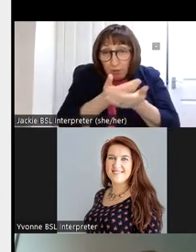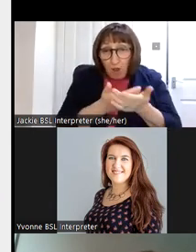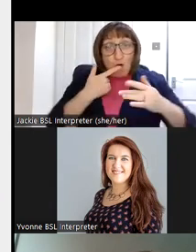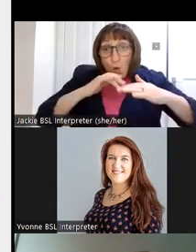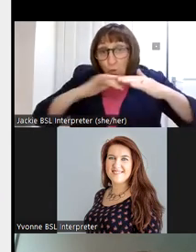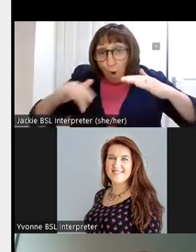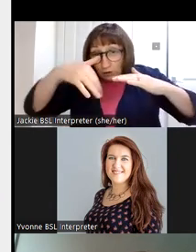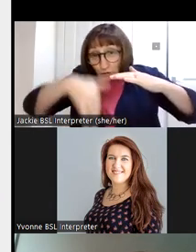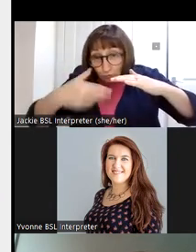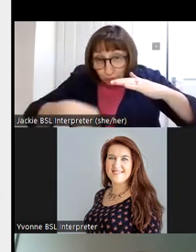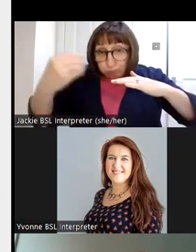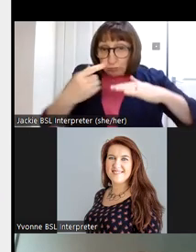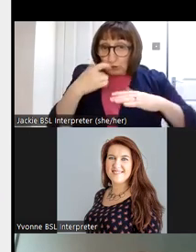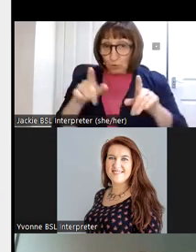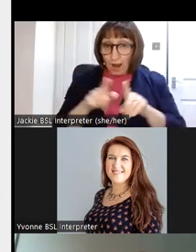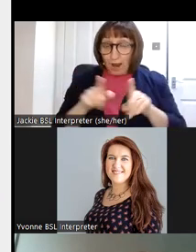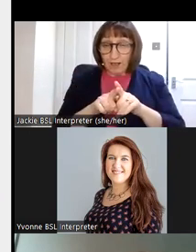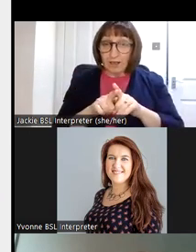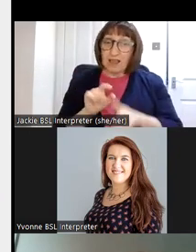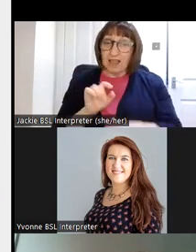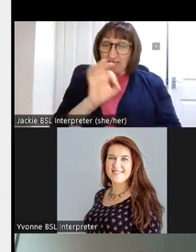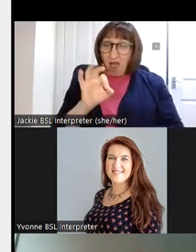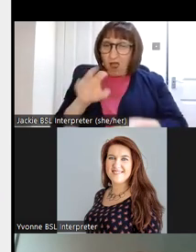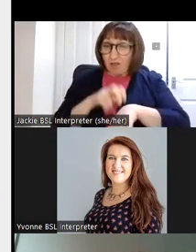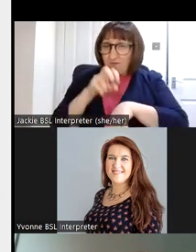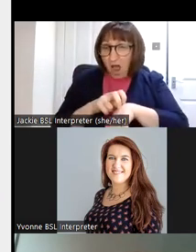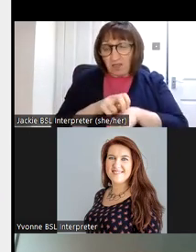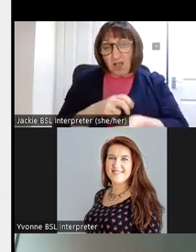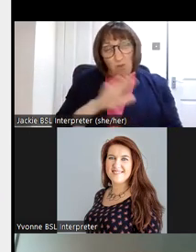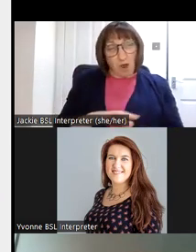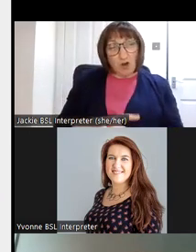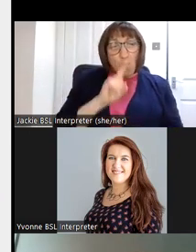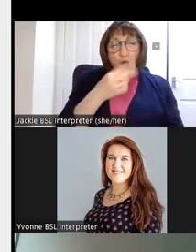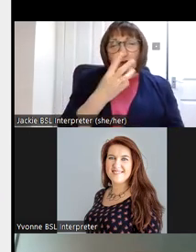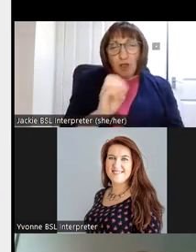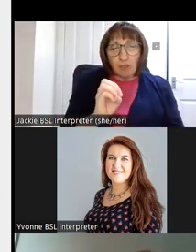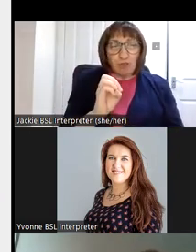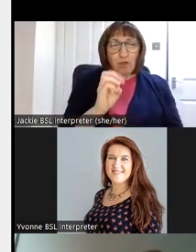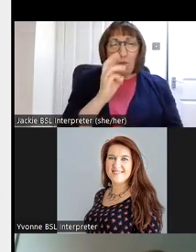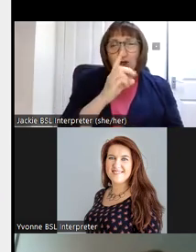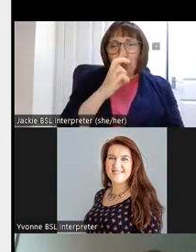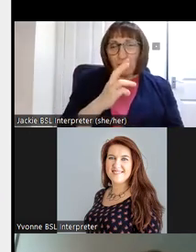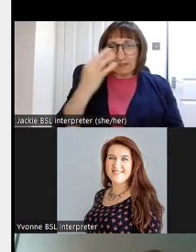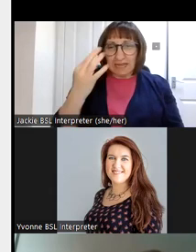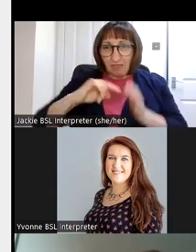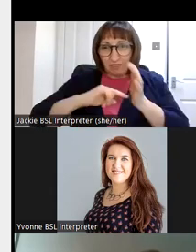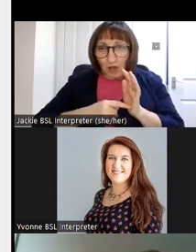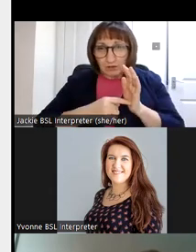the island of Ireland uh has about 138 000 recorded